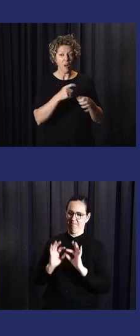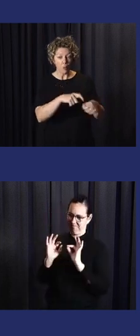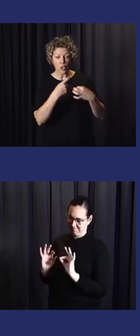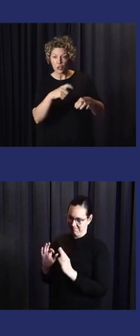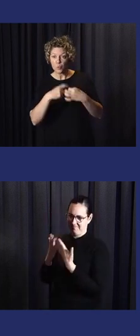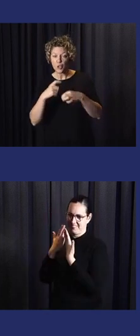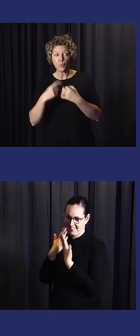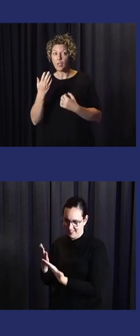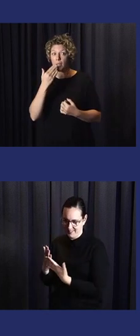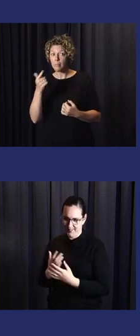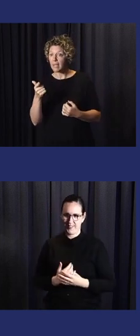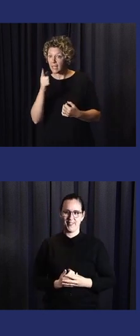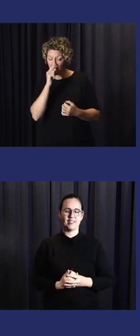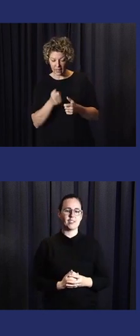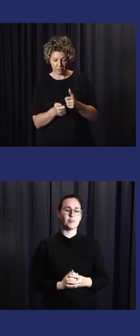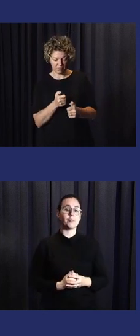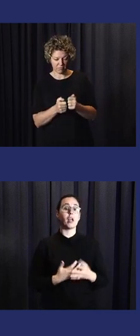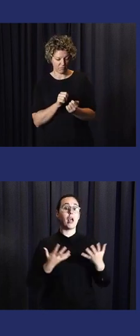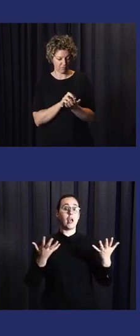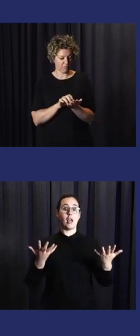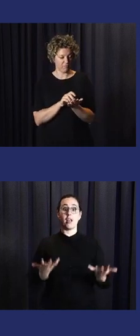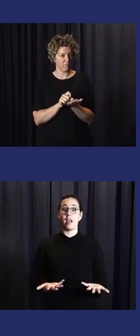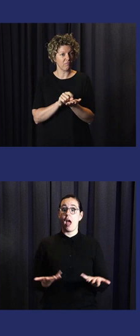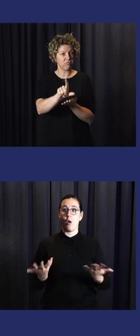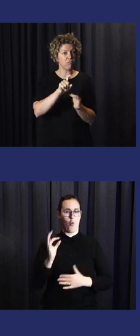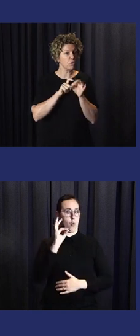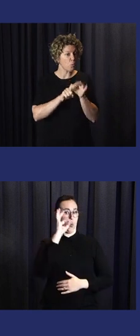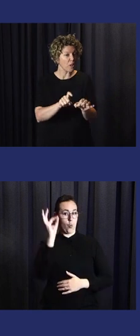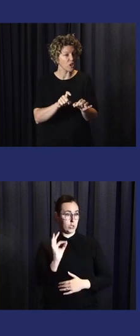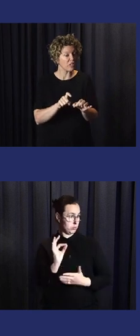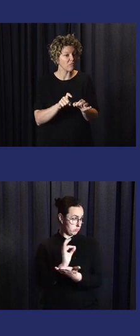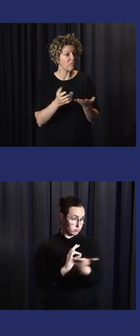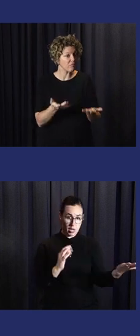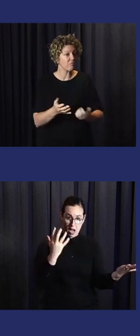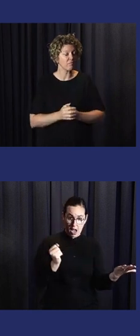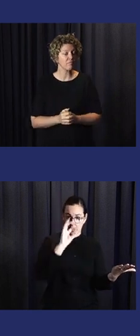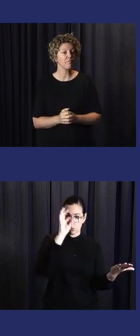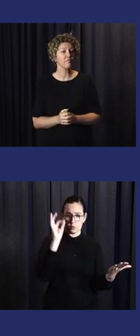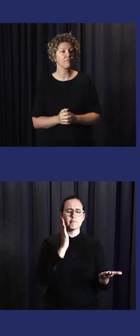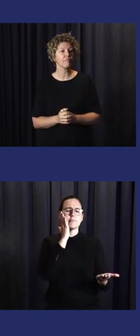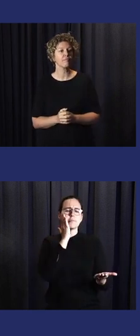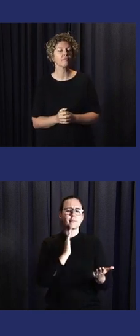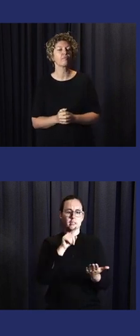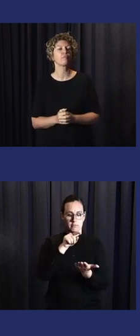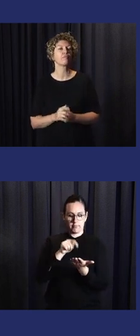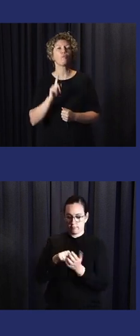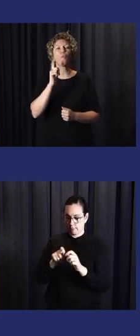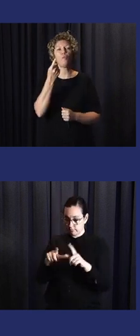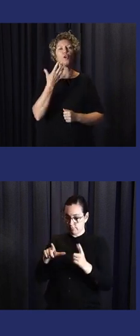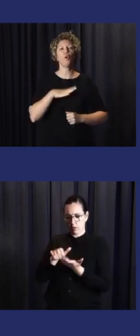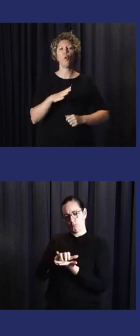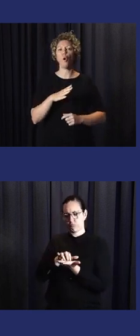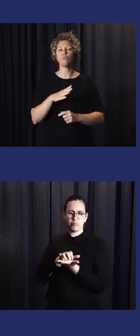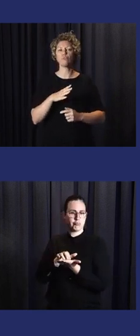Thank you very much, Saju. We'll now take some questions. If you've got any questions, please put them in through the app.